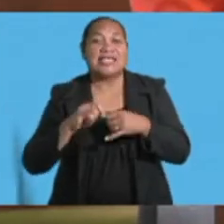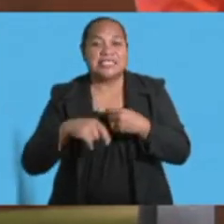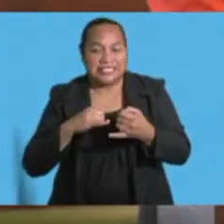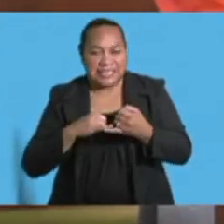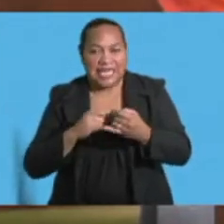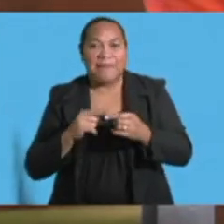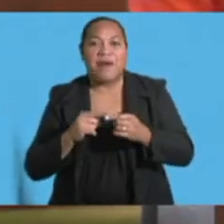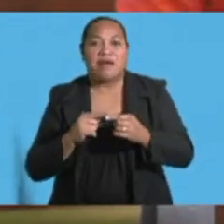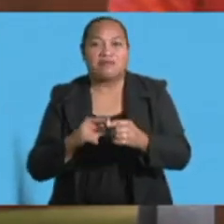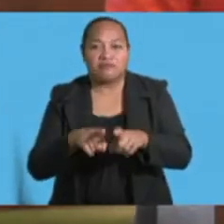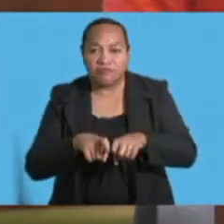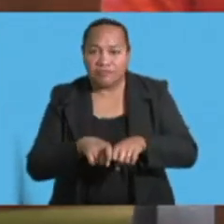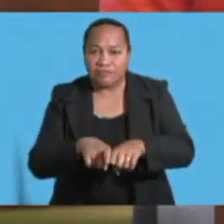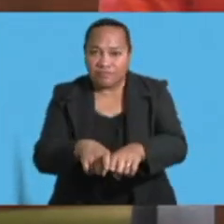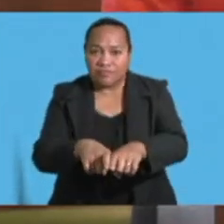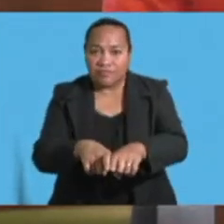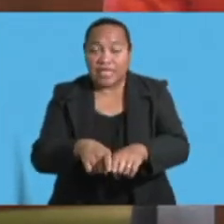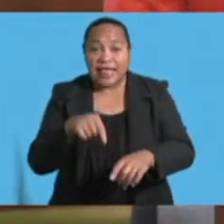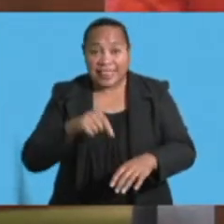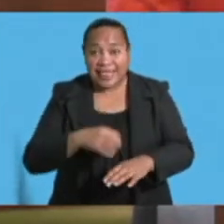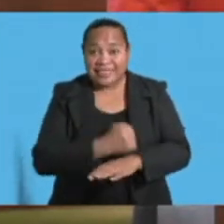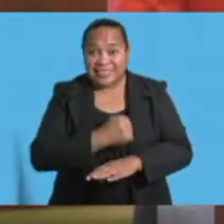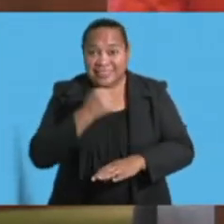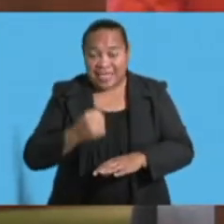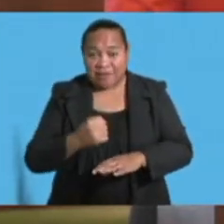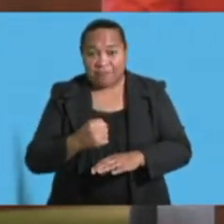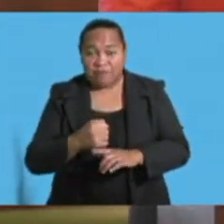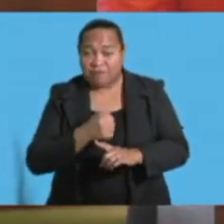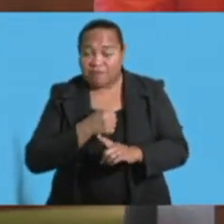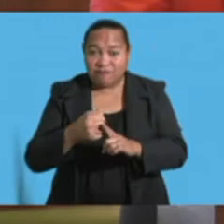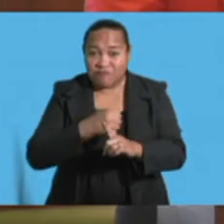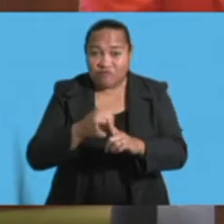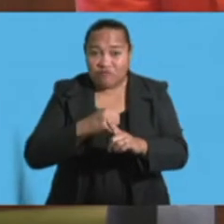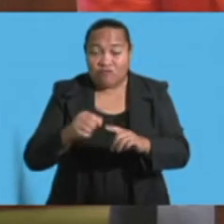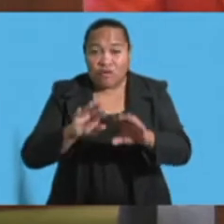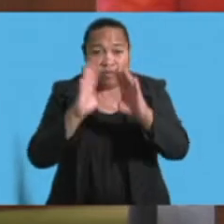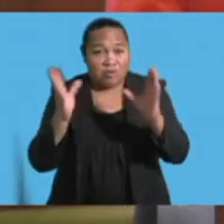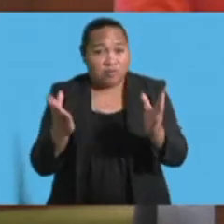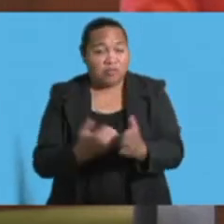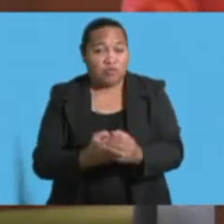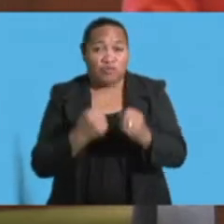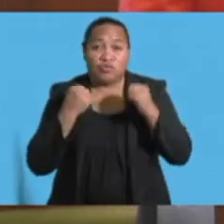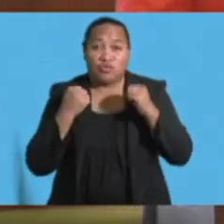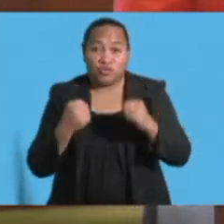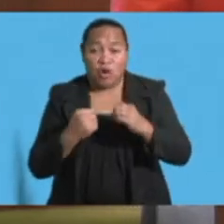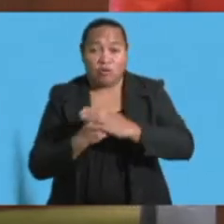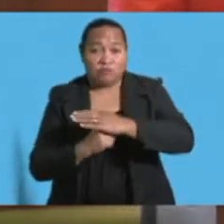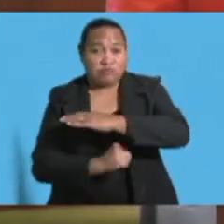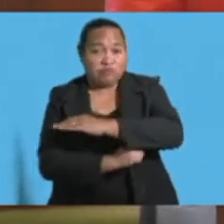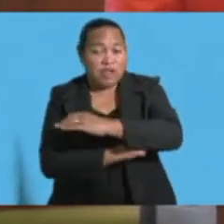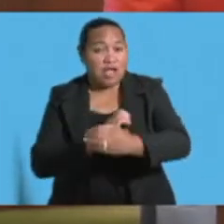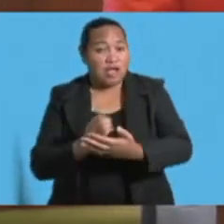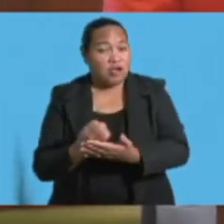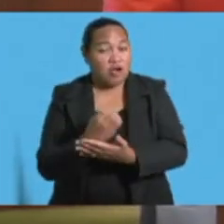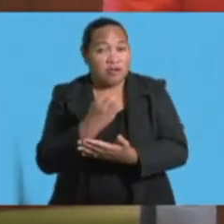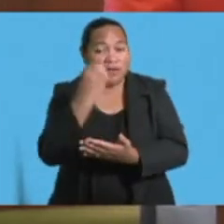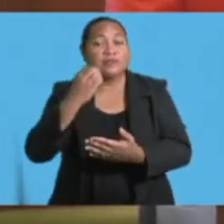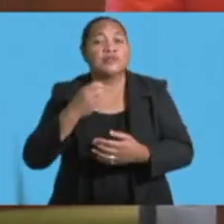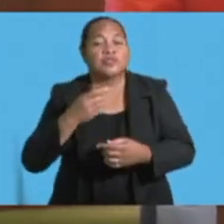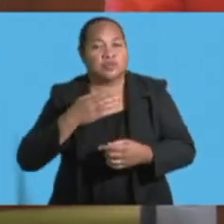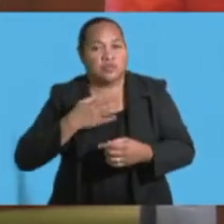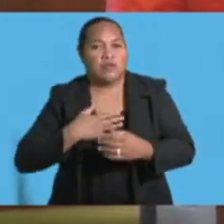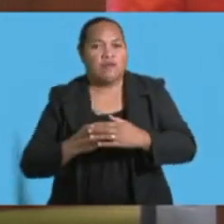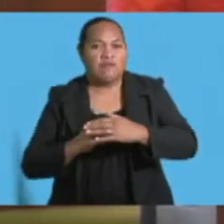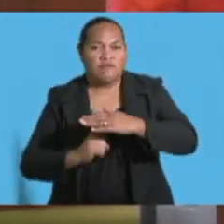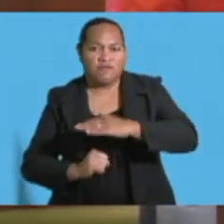As this government strives to build a strong, climate-resilient economy, it is of paramount importance that we continue to build on a